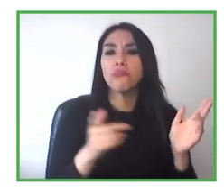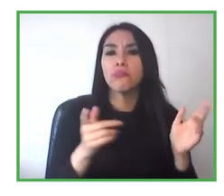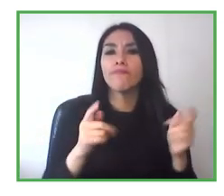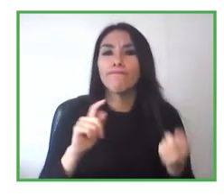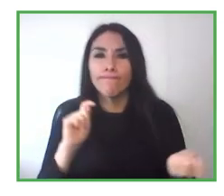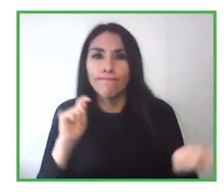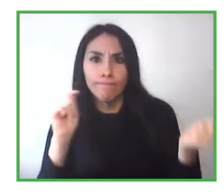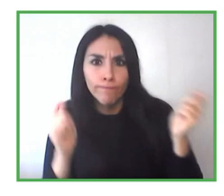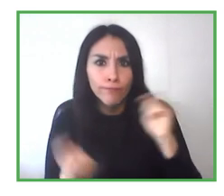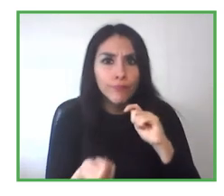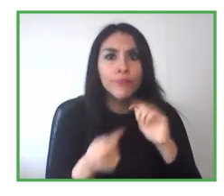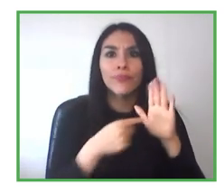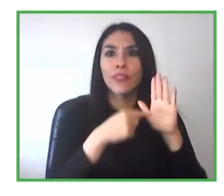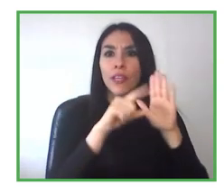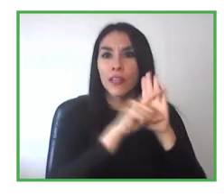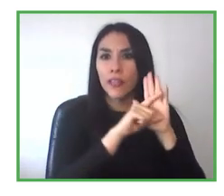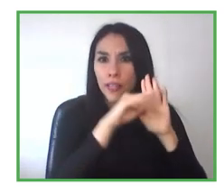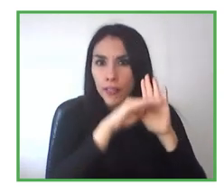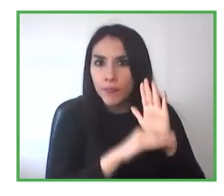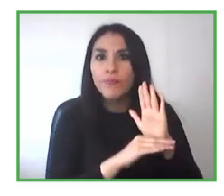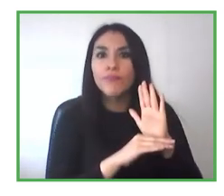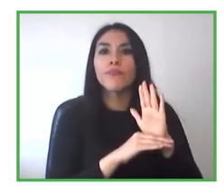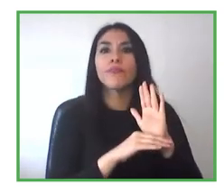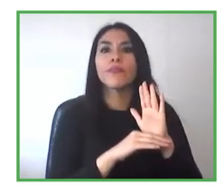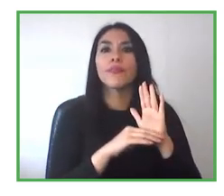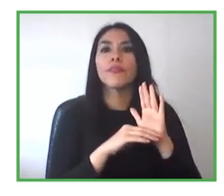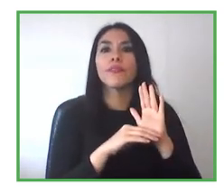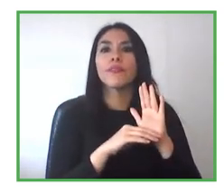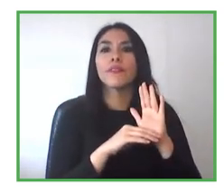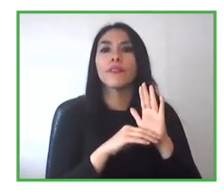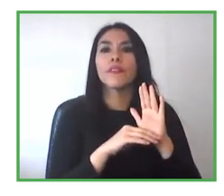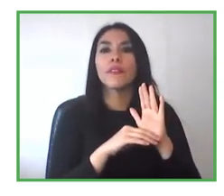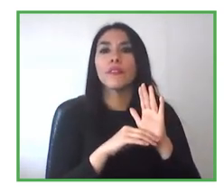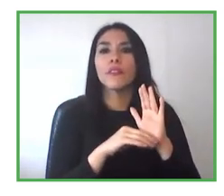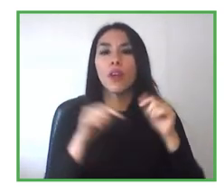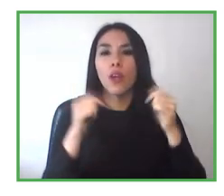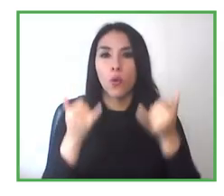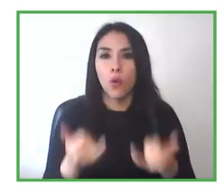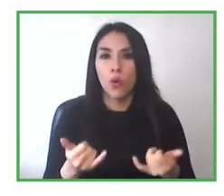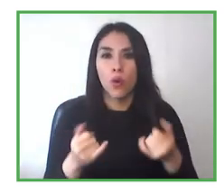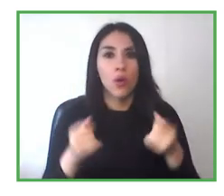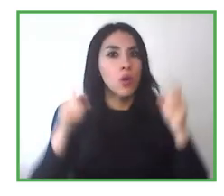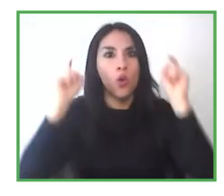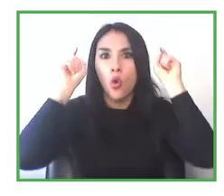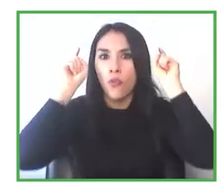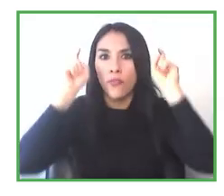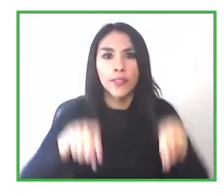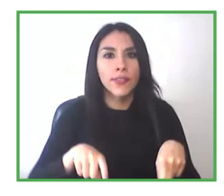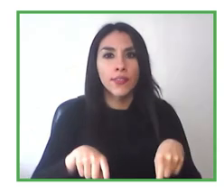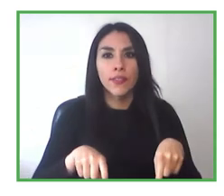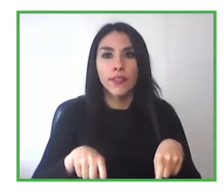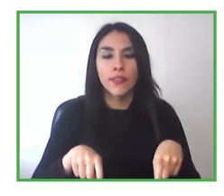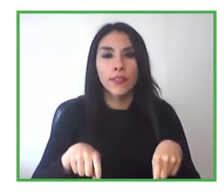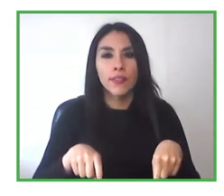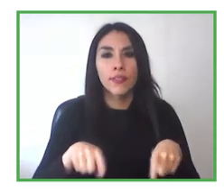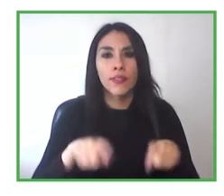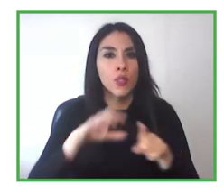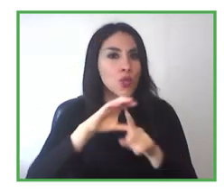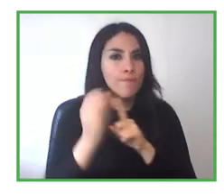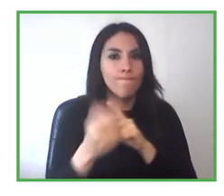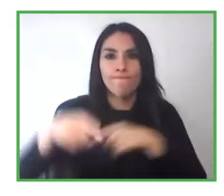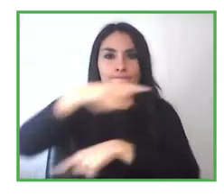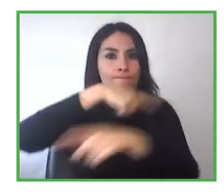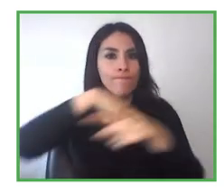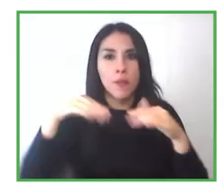that I was telling you in my presentation at the beginning, where it will mean that companies, with more than 100 companies, from